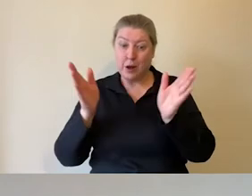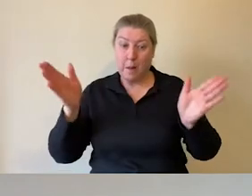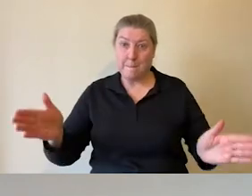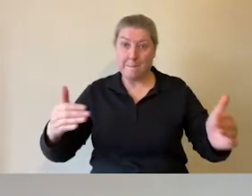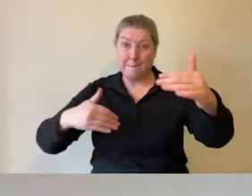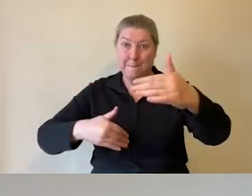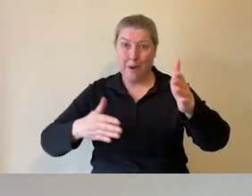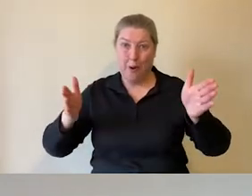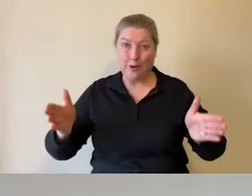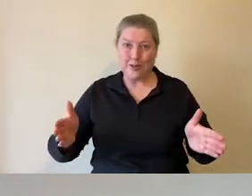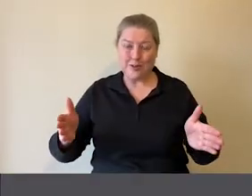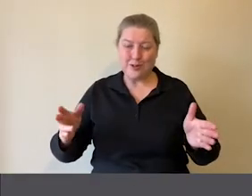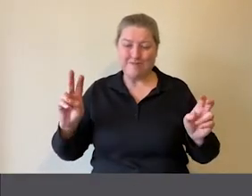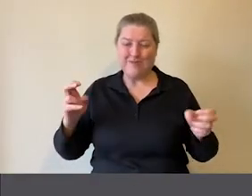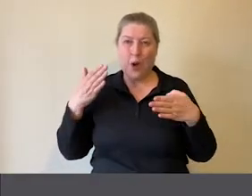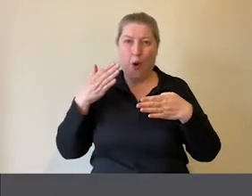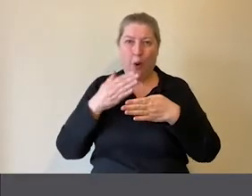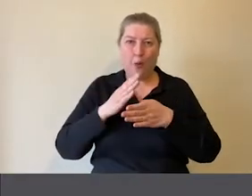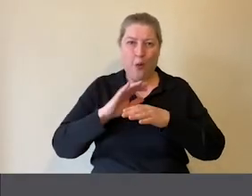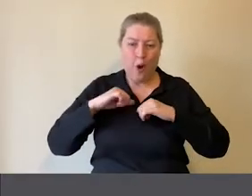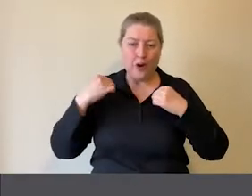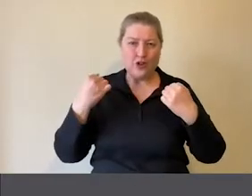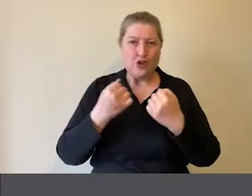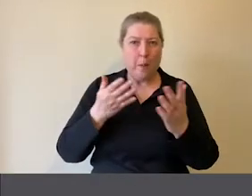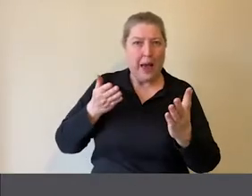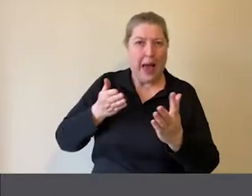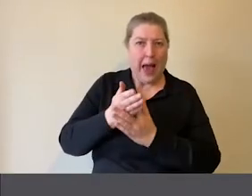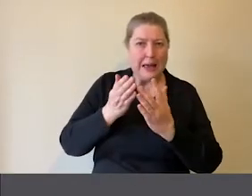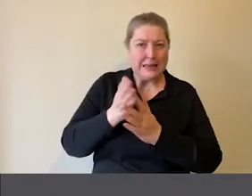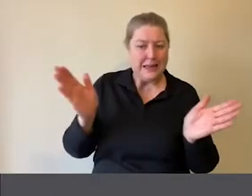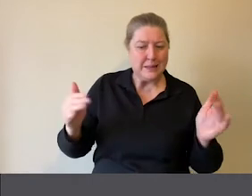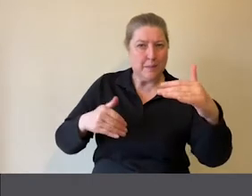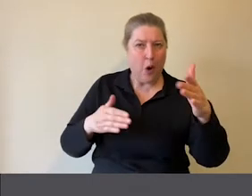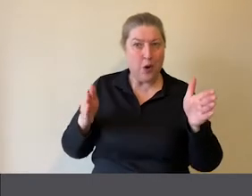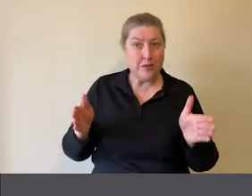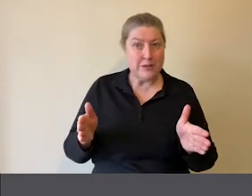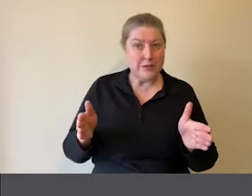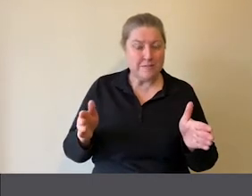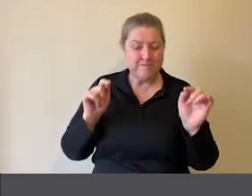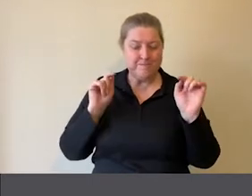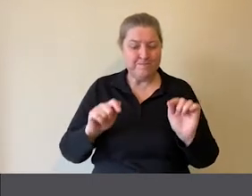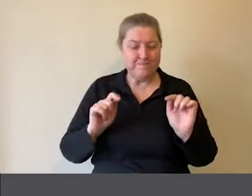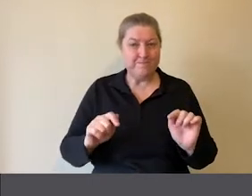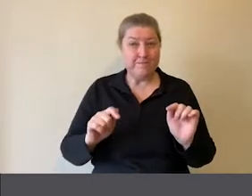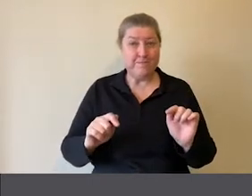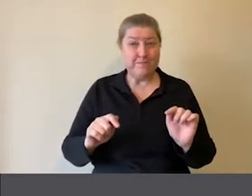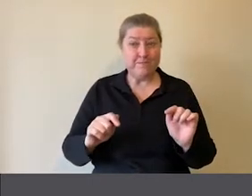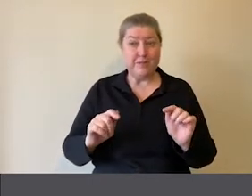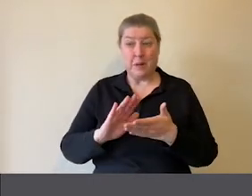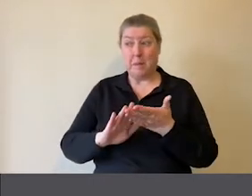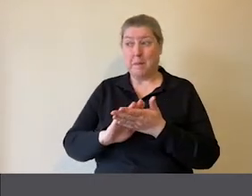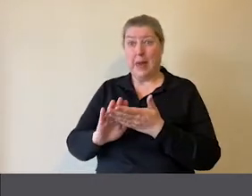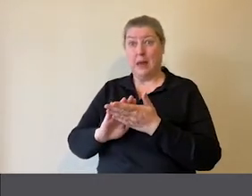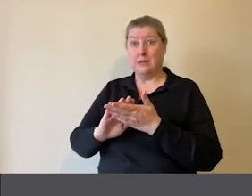access boxes. Now, these aren't an answer to everything, but they mean that if a class